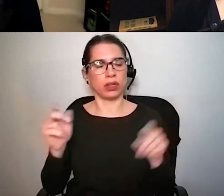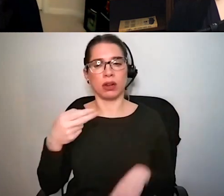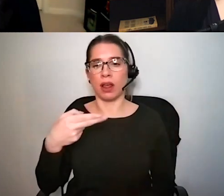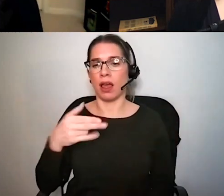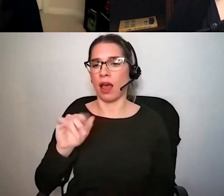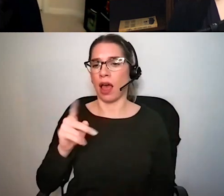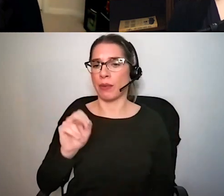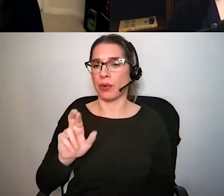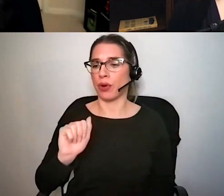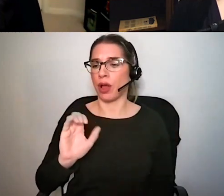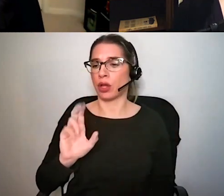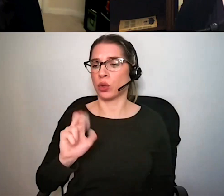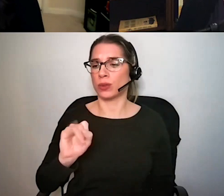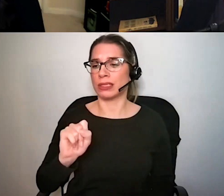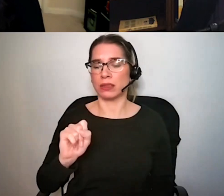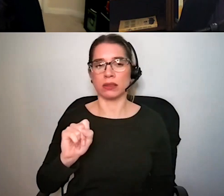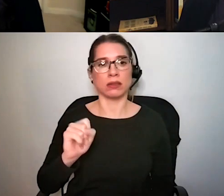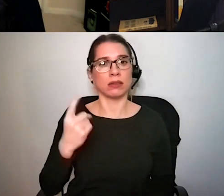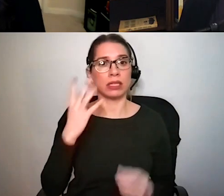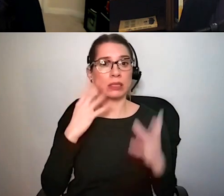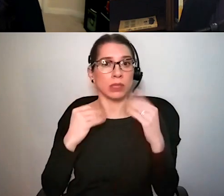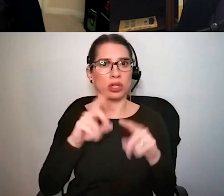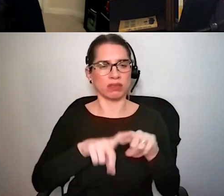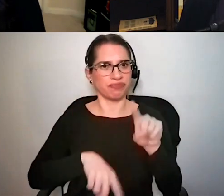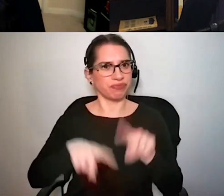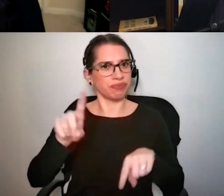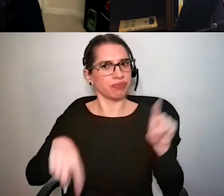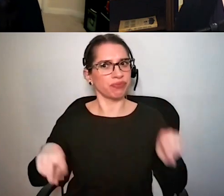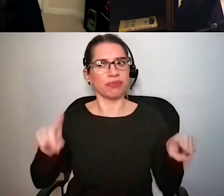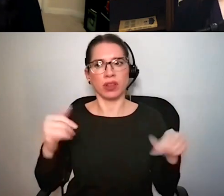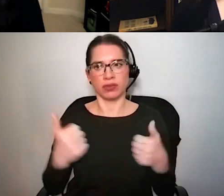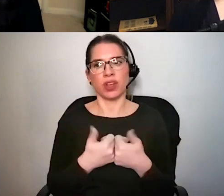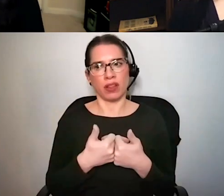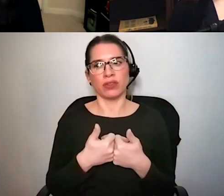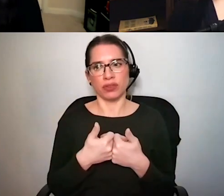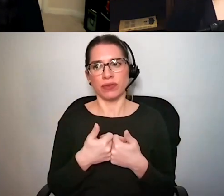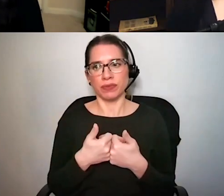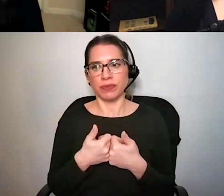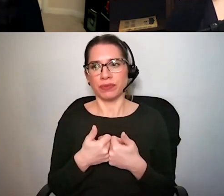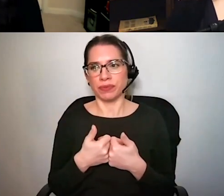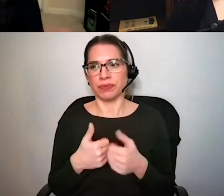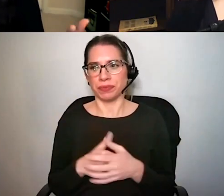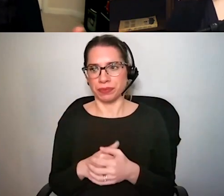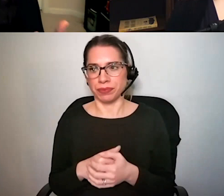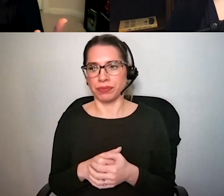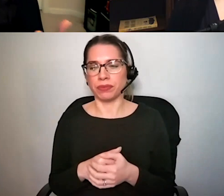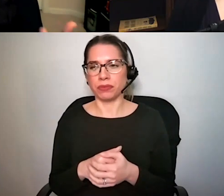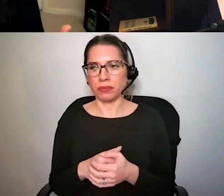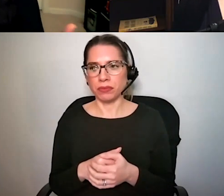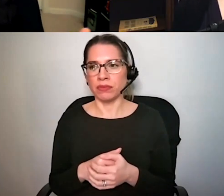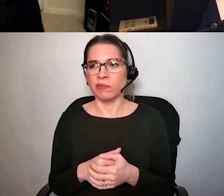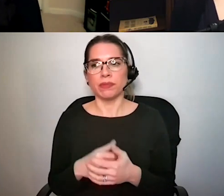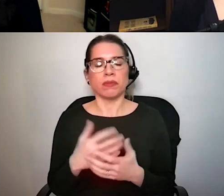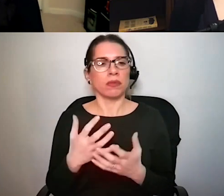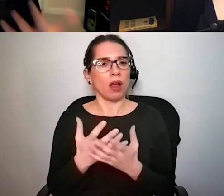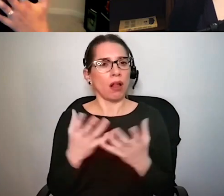another person's and I think that's kind of part of the difficulty and another part of the difficulty is that you know most of what we gain about all of this is gain